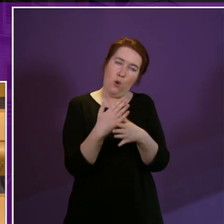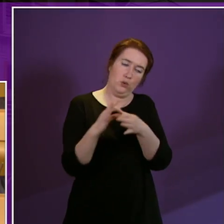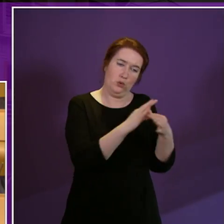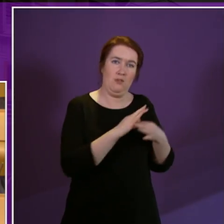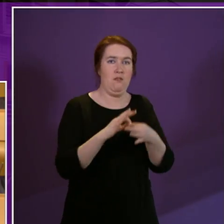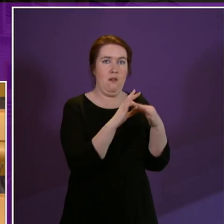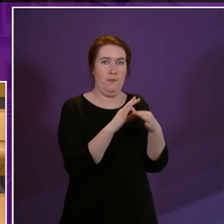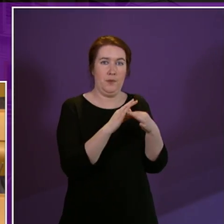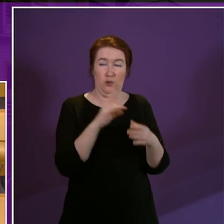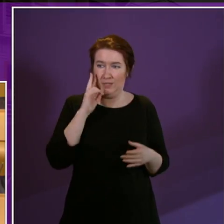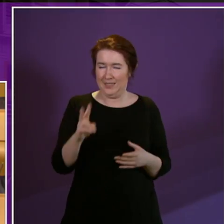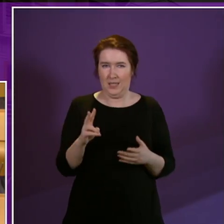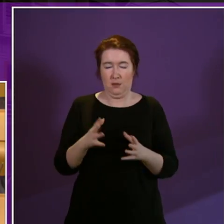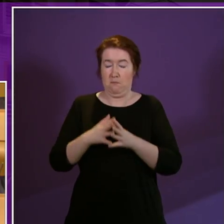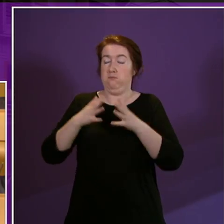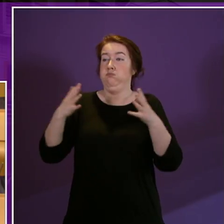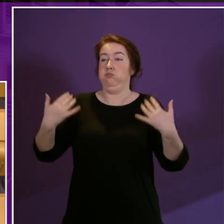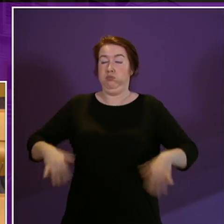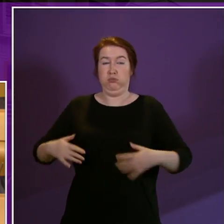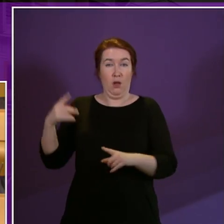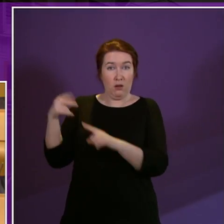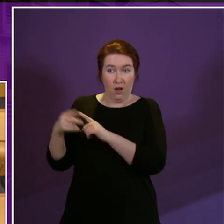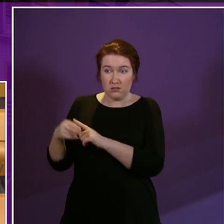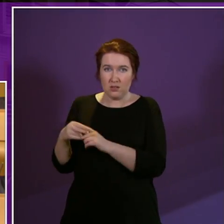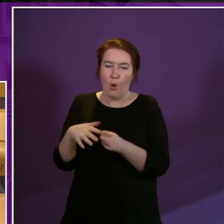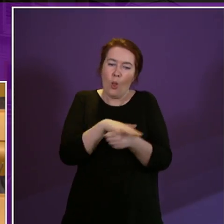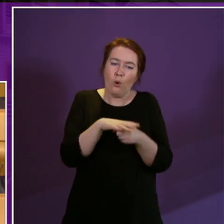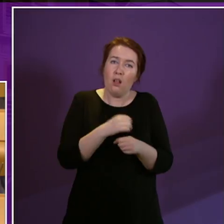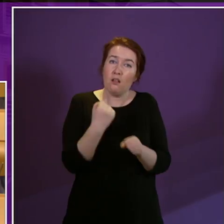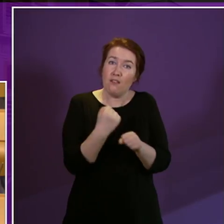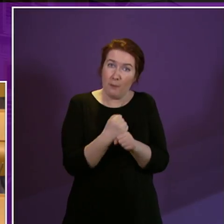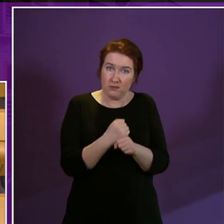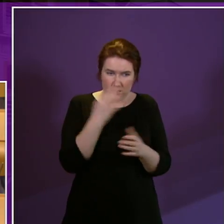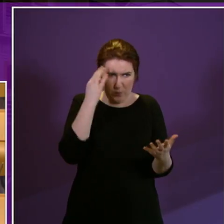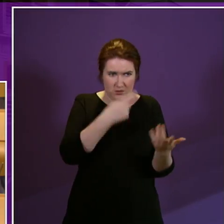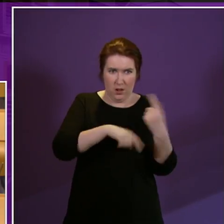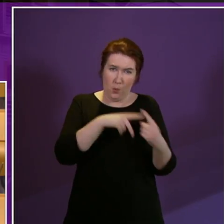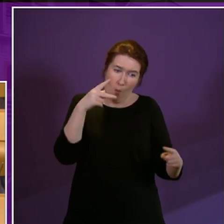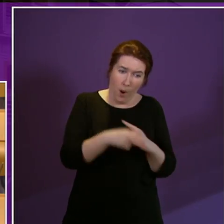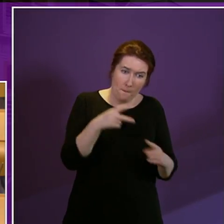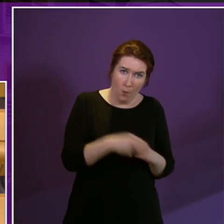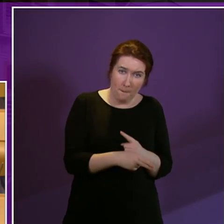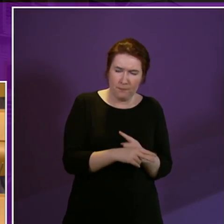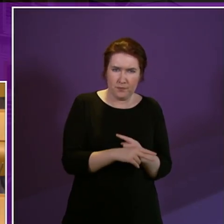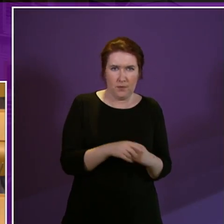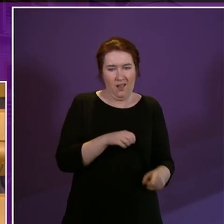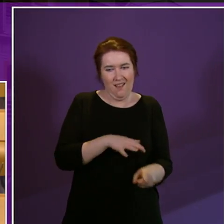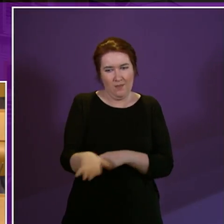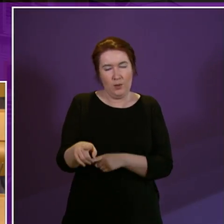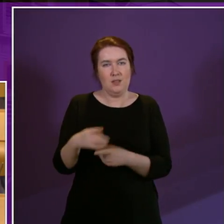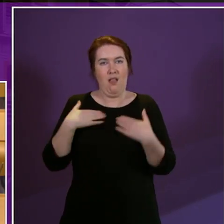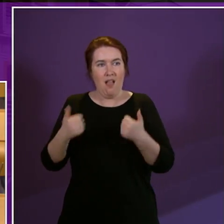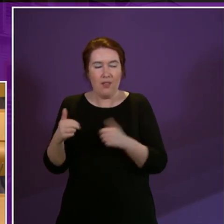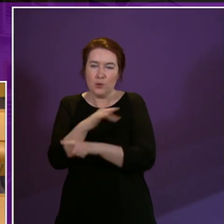if we're seeing massive cuts taking place to local government and as a result of that health and social care